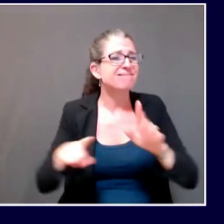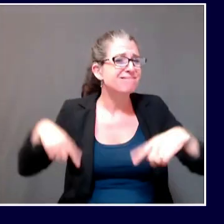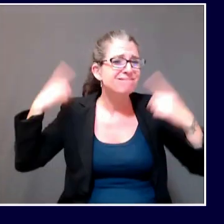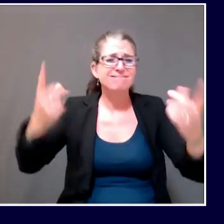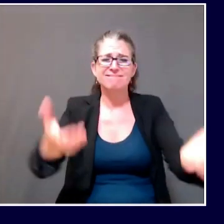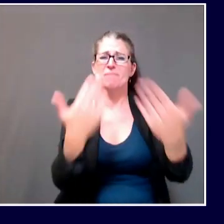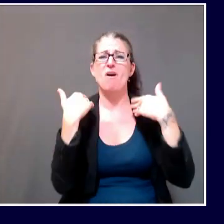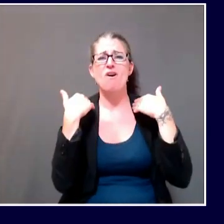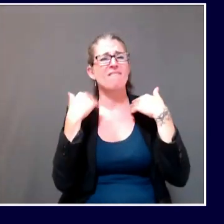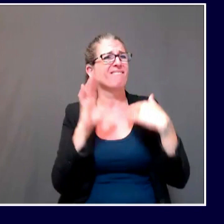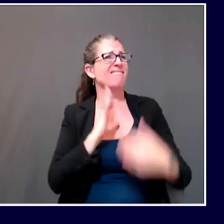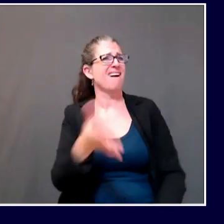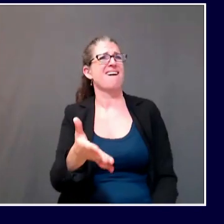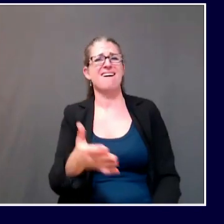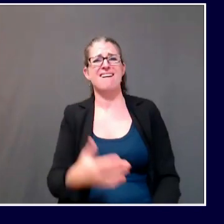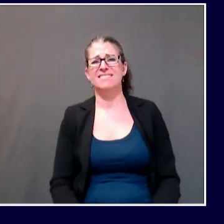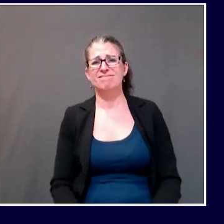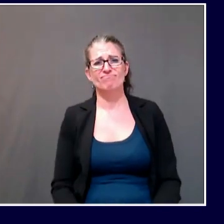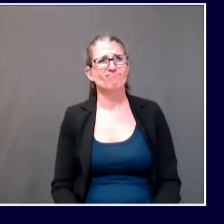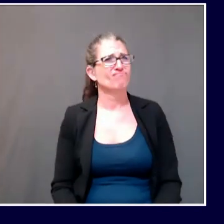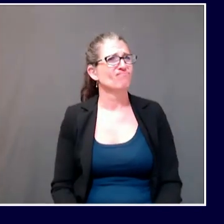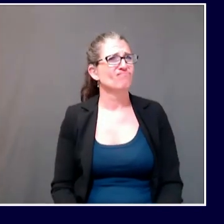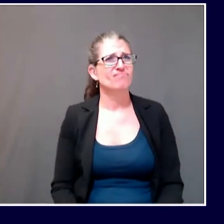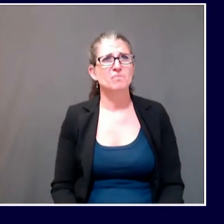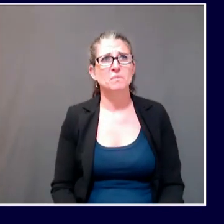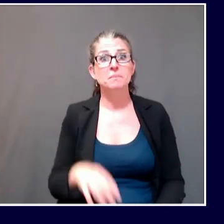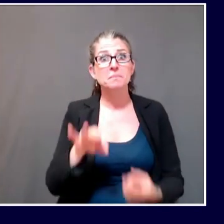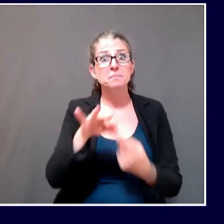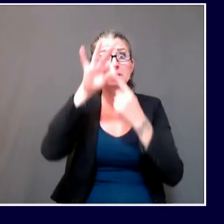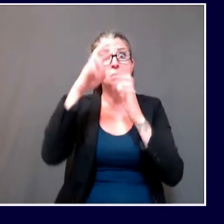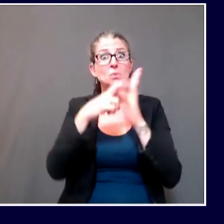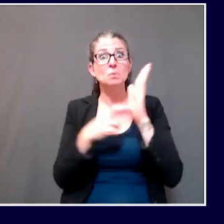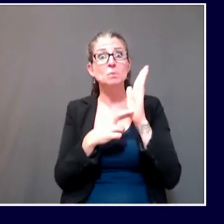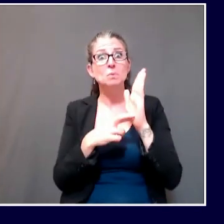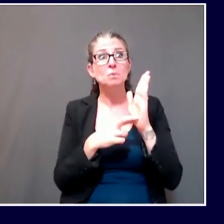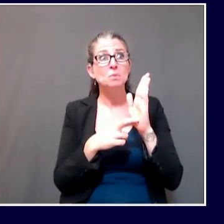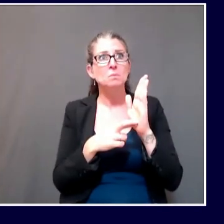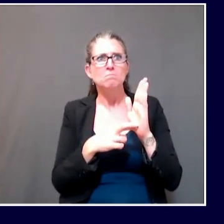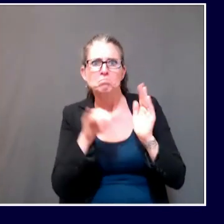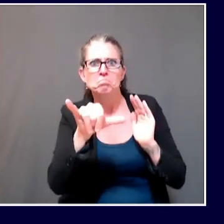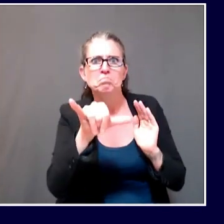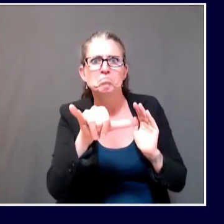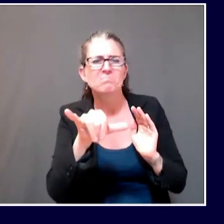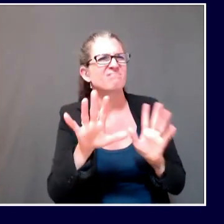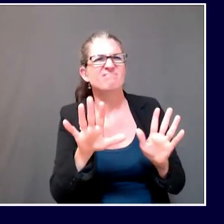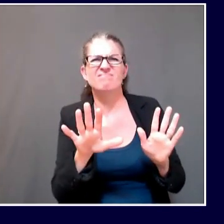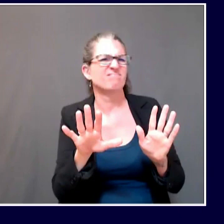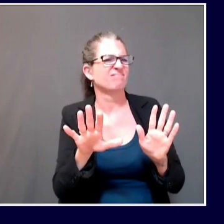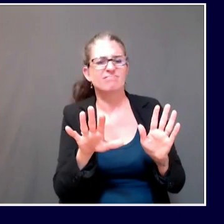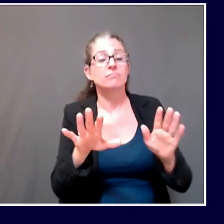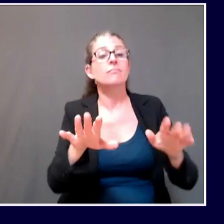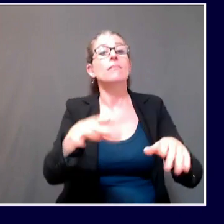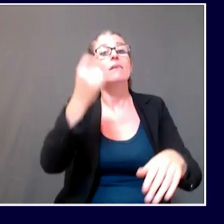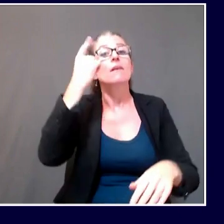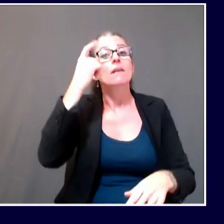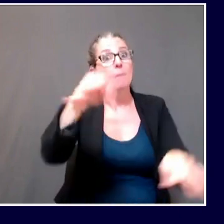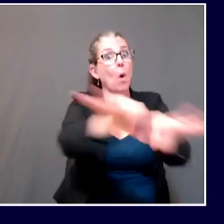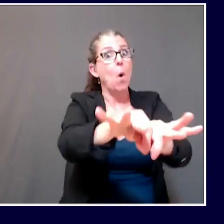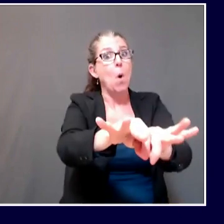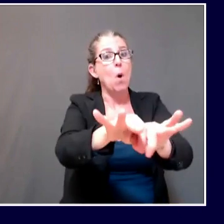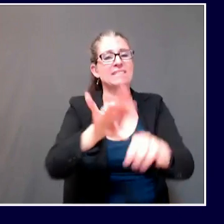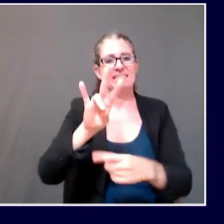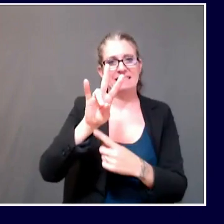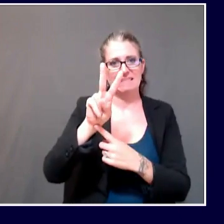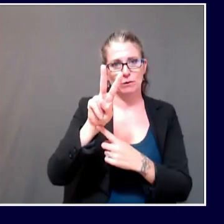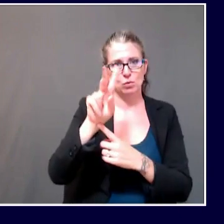I'm not sure there's a need for special precautions. The same ones, the same travel precautions would apply to hunters as would apply to other visitors to the state